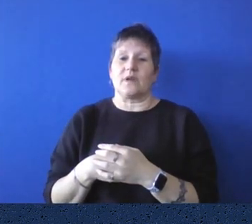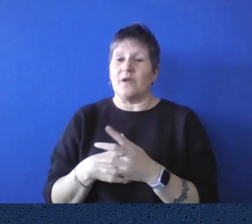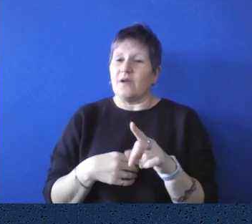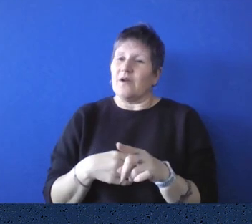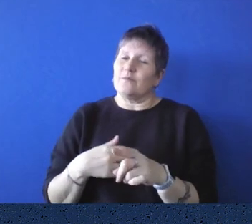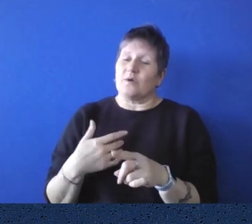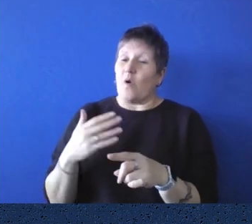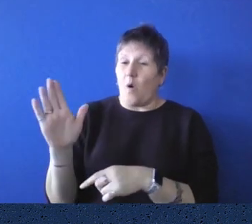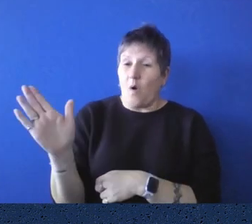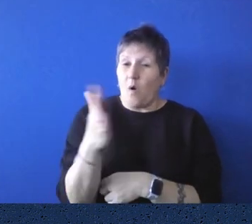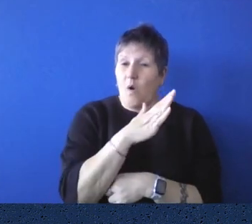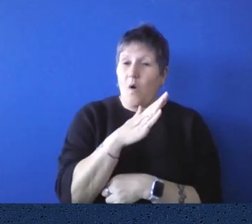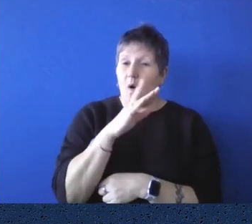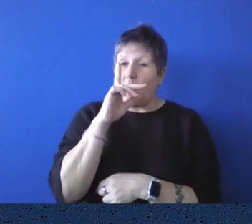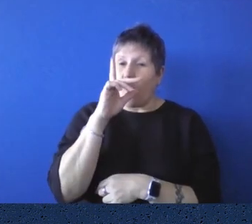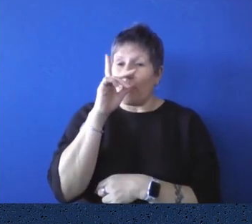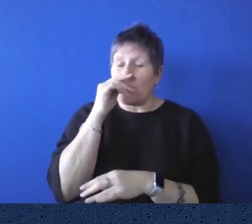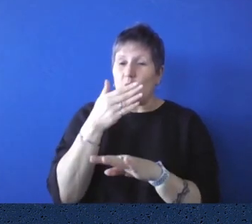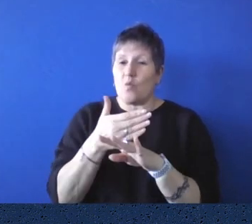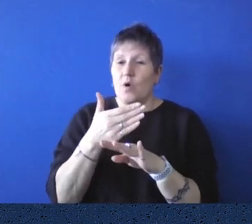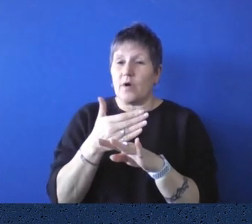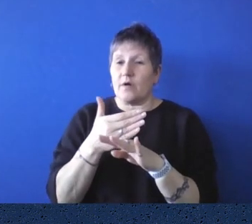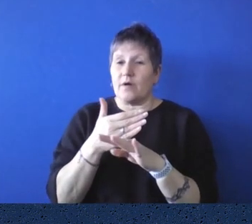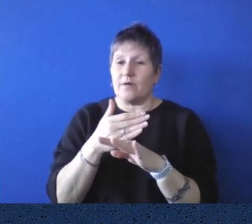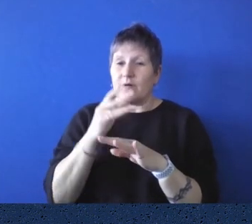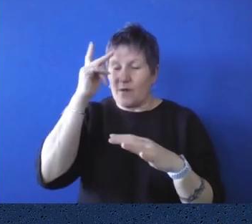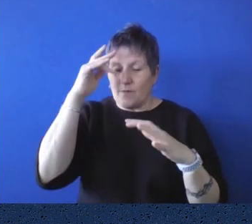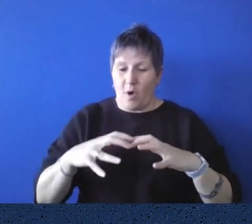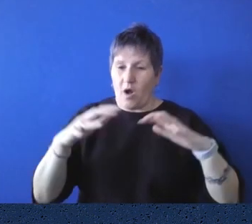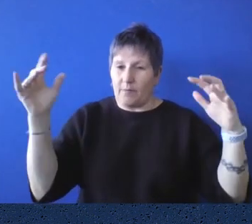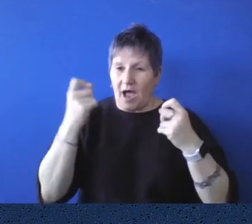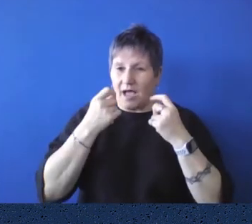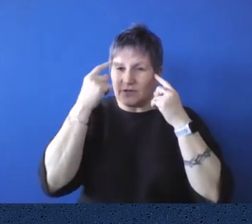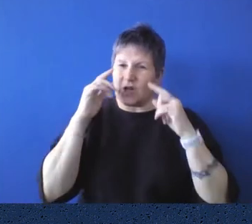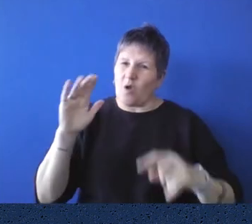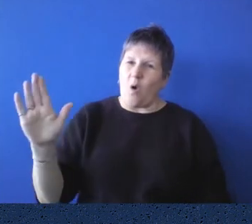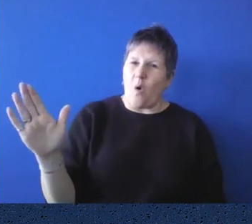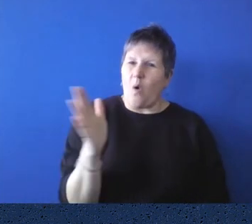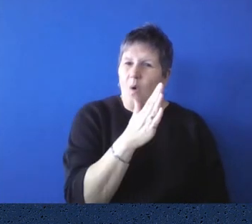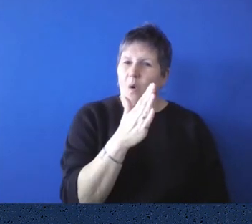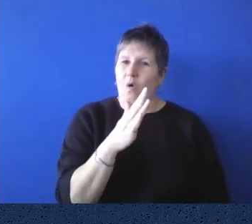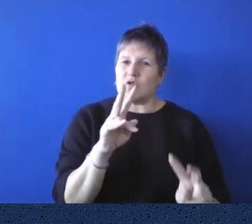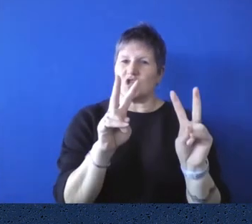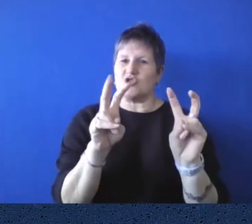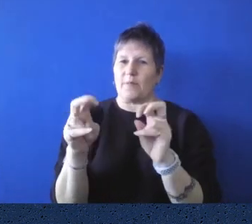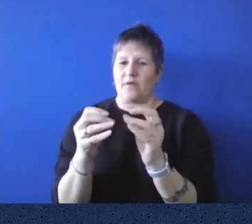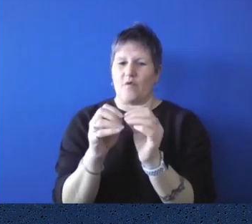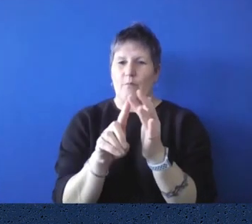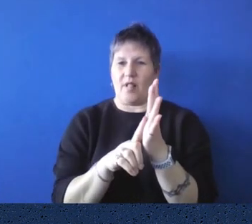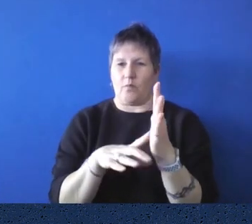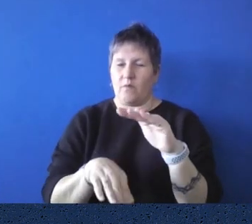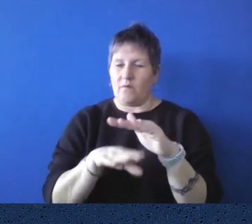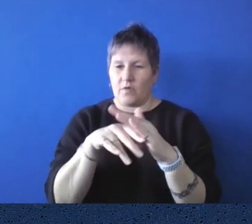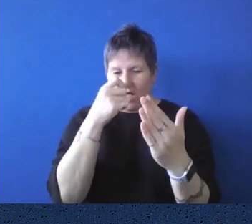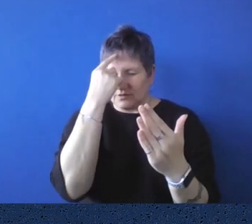member of parliament is across every single topic that may be raised in a bill that's presented to parliament. So we